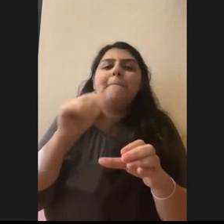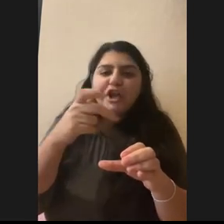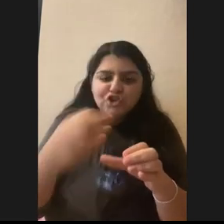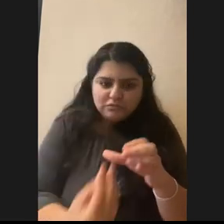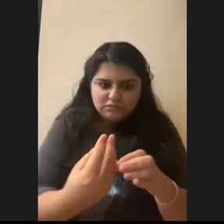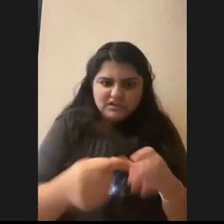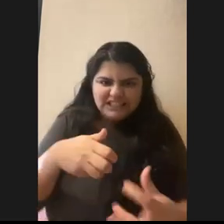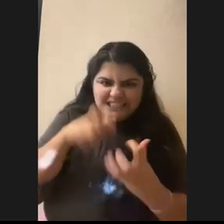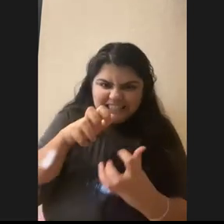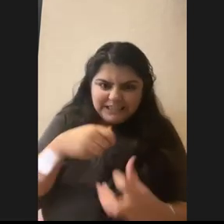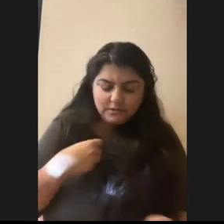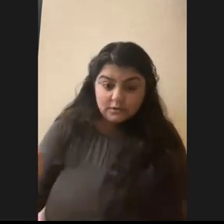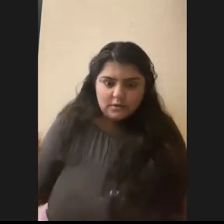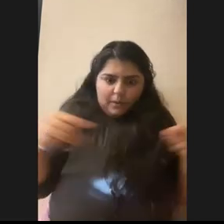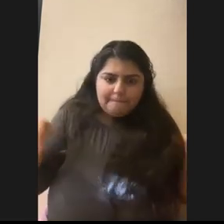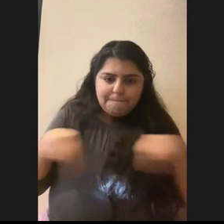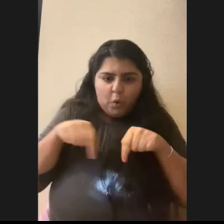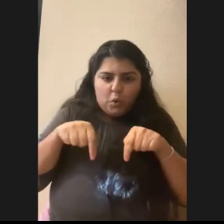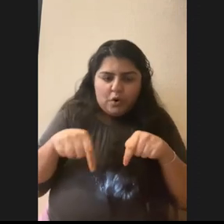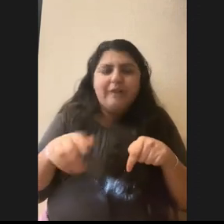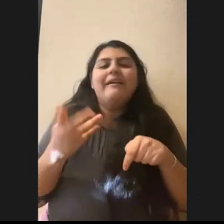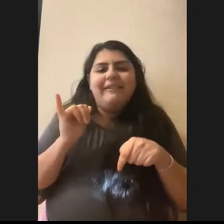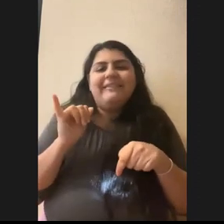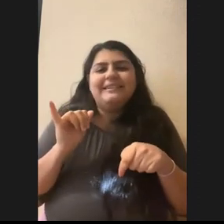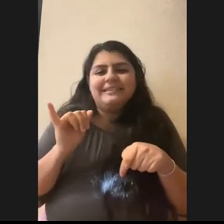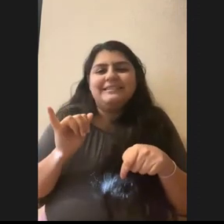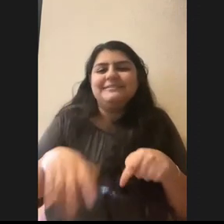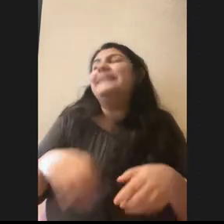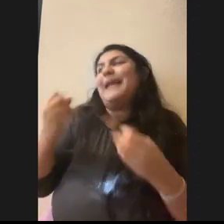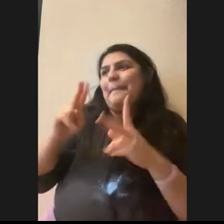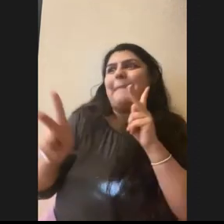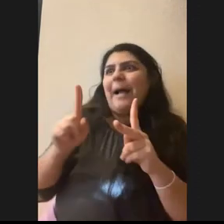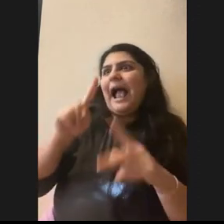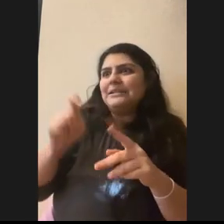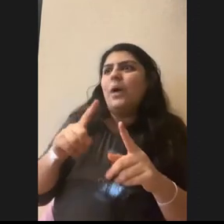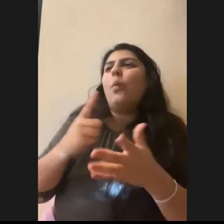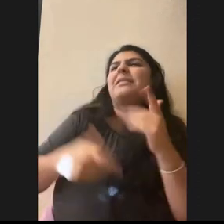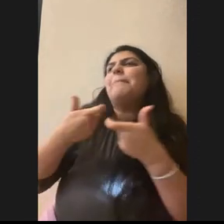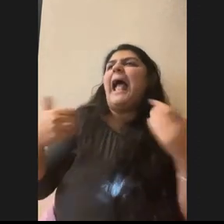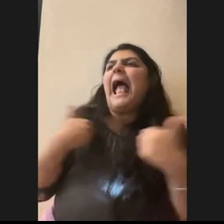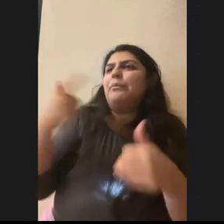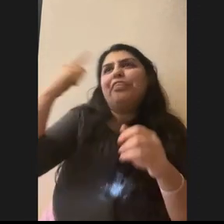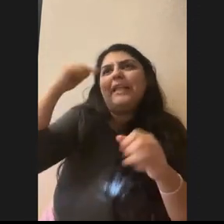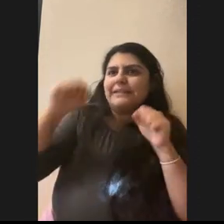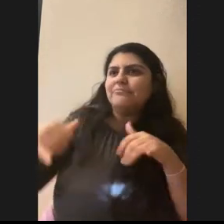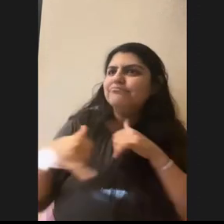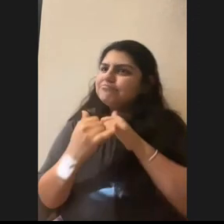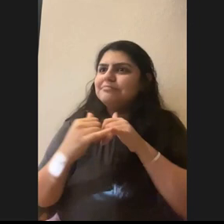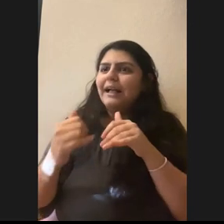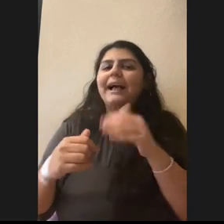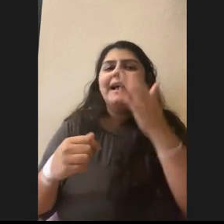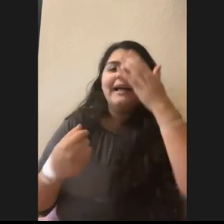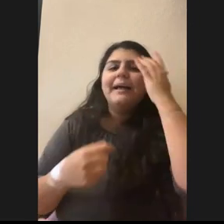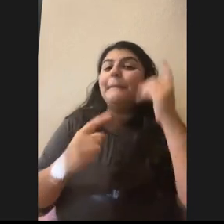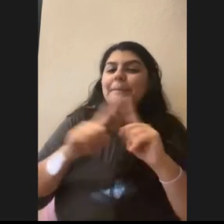that was ferocious. Yeah. There are always these questions, like, what's the biggest animal you think you could take? I'm like, and then recently on science Twitter, uh,